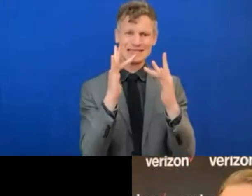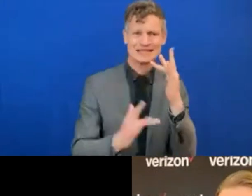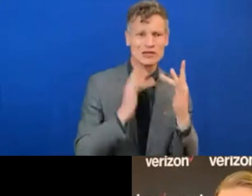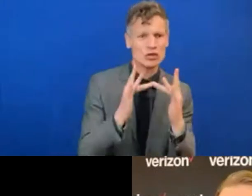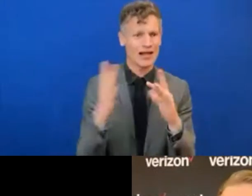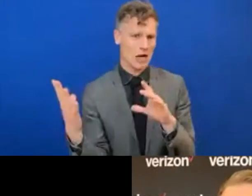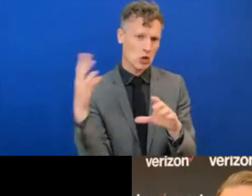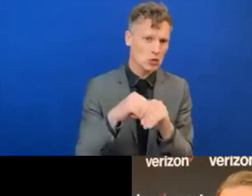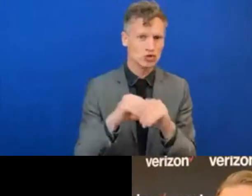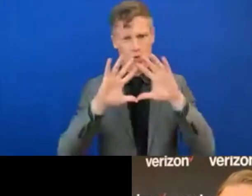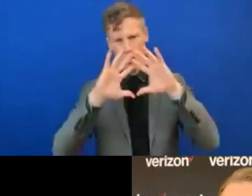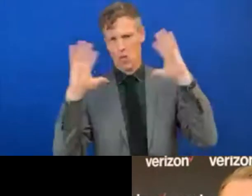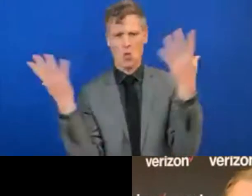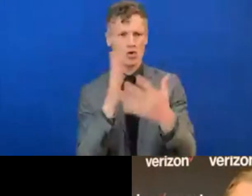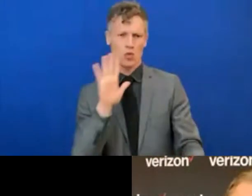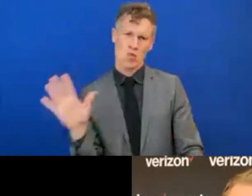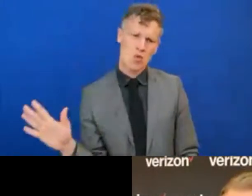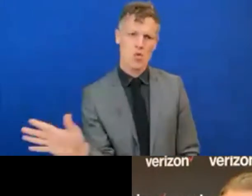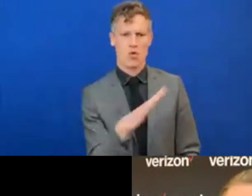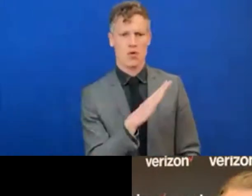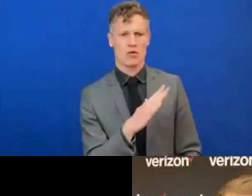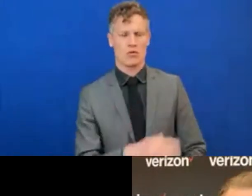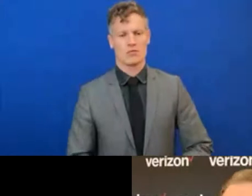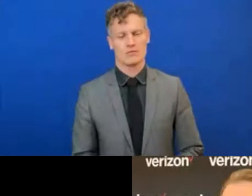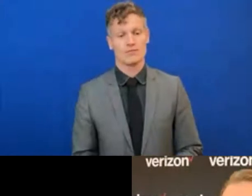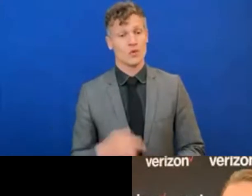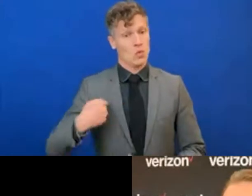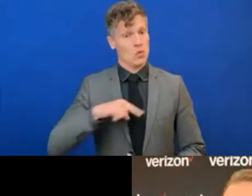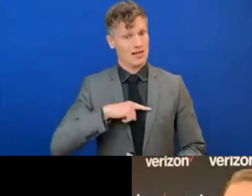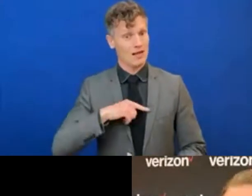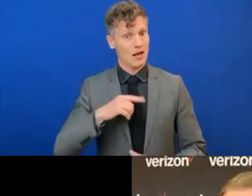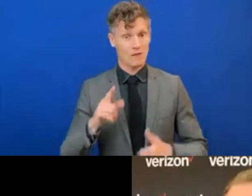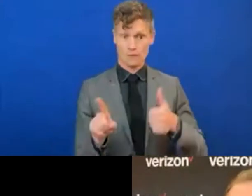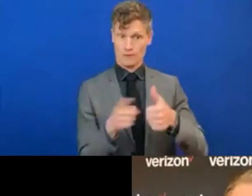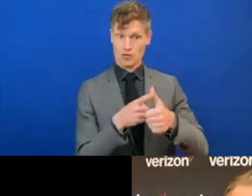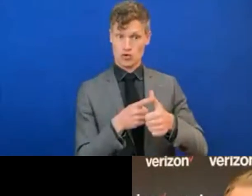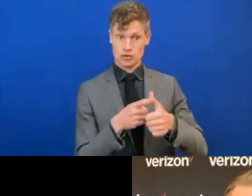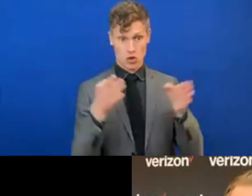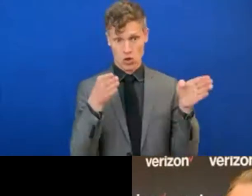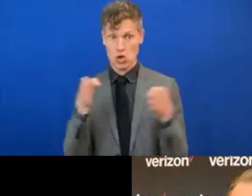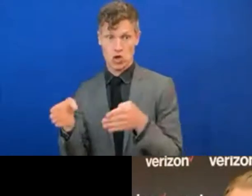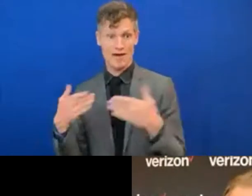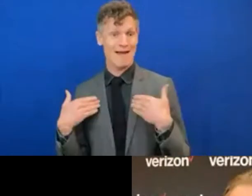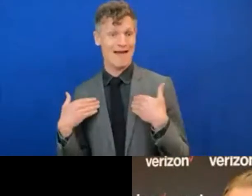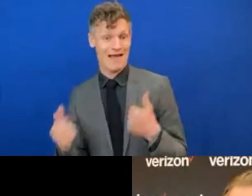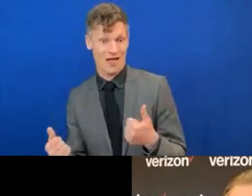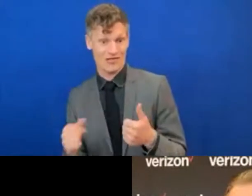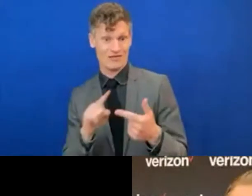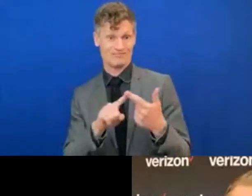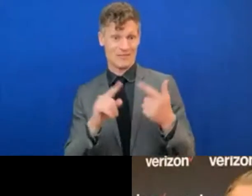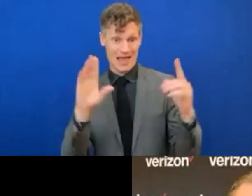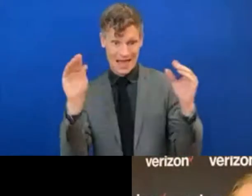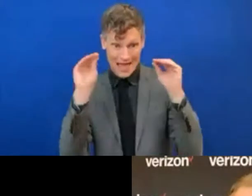worldwide. And we will focus initially on health, education, and financial inclusion.